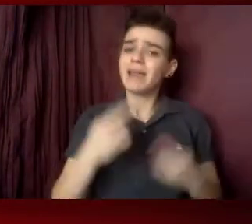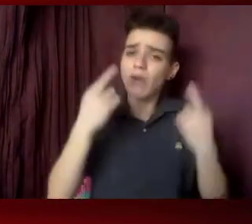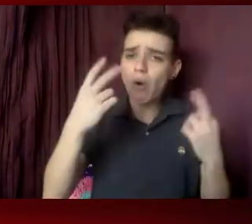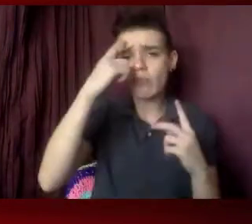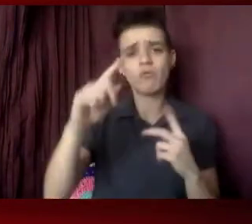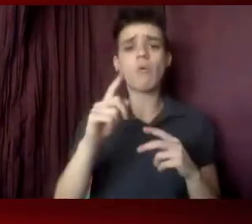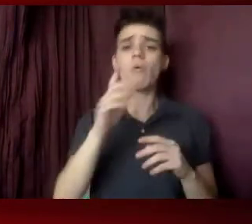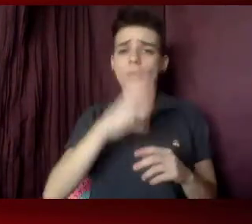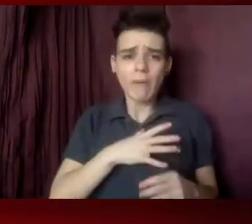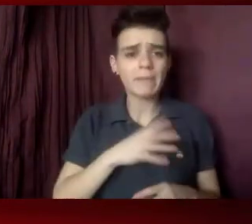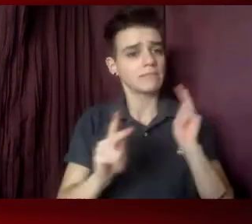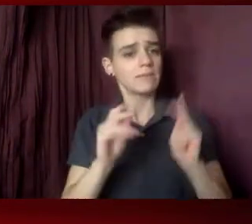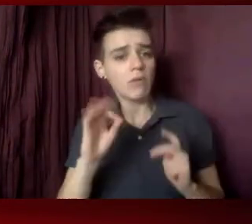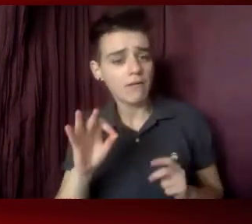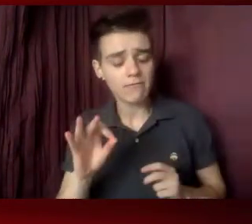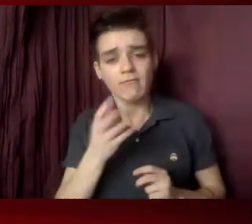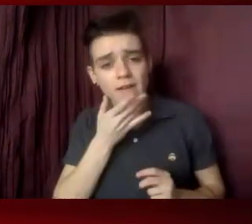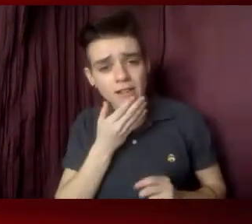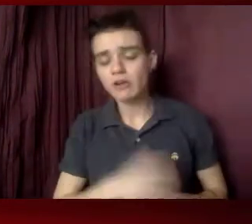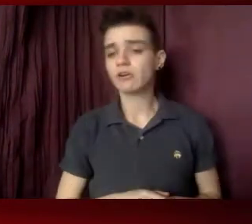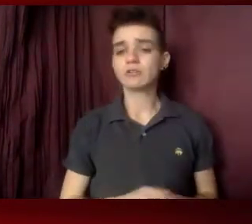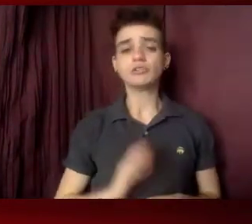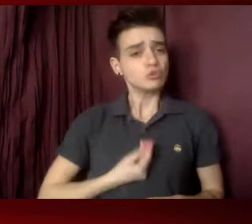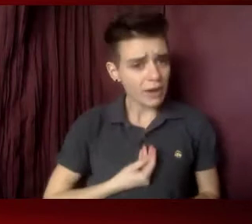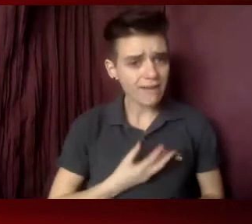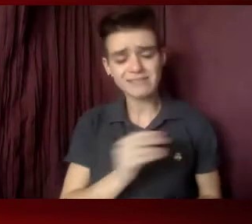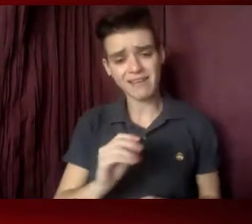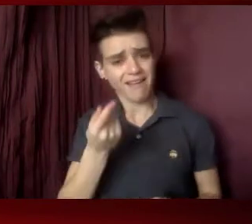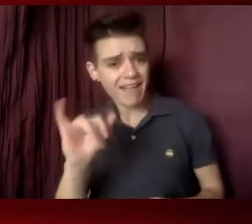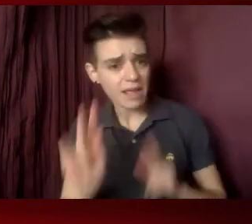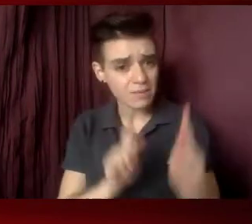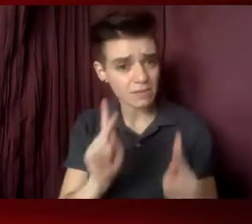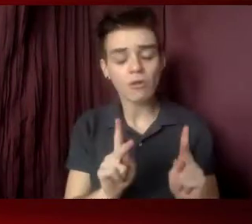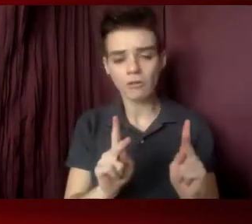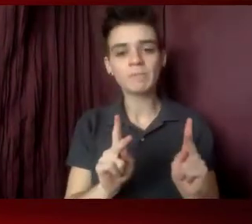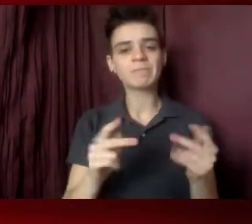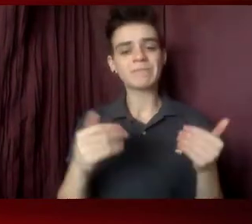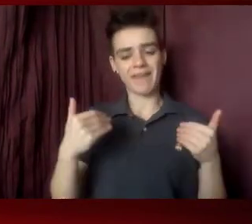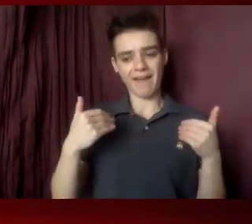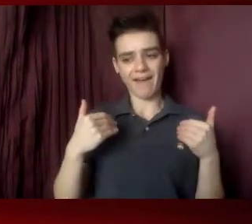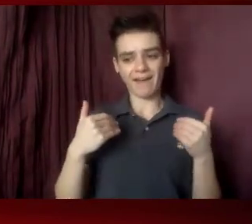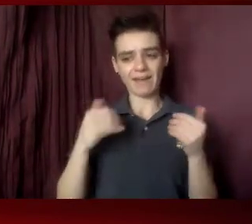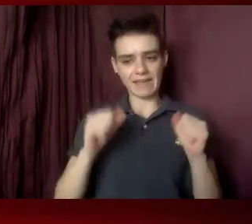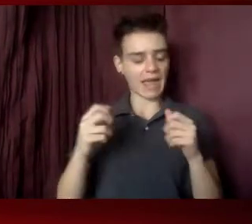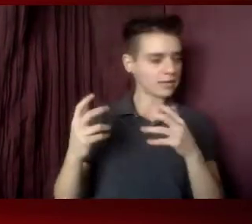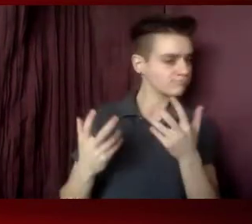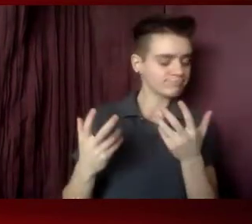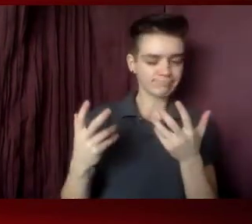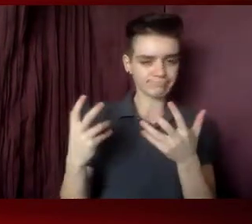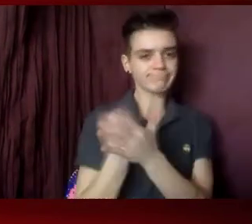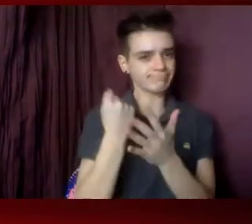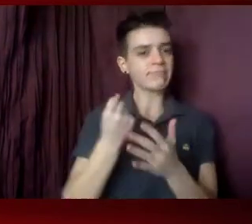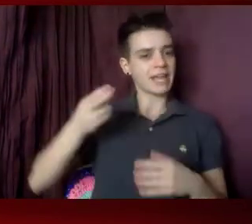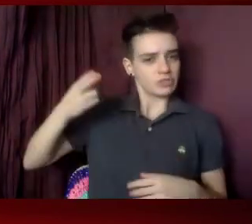of color and people of trans and gay experience taking historic leadership roles in our federal government,